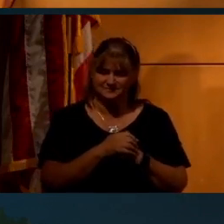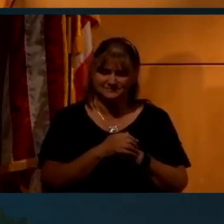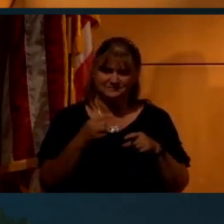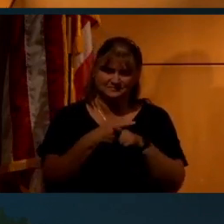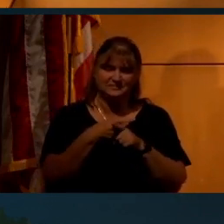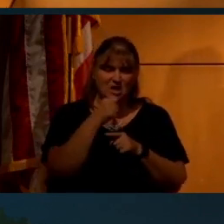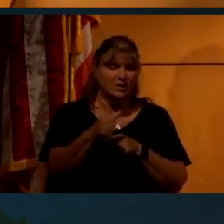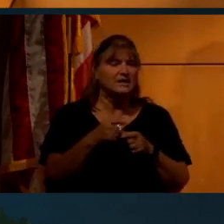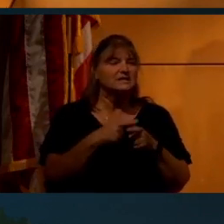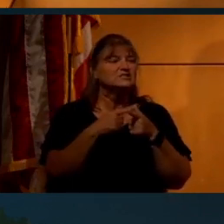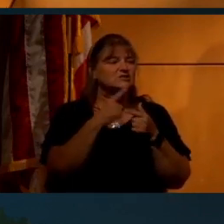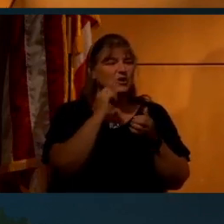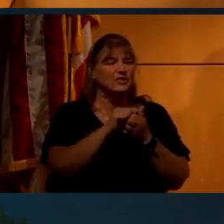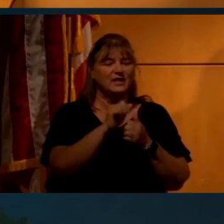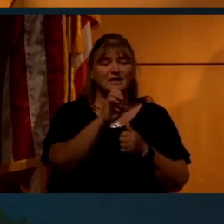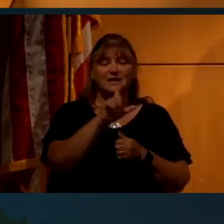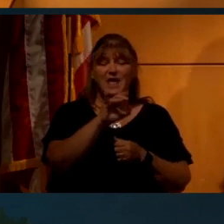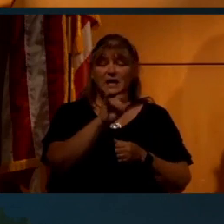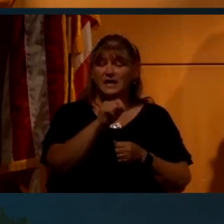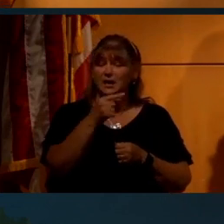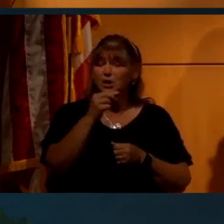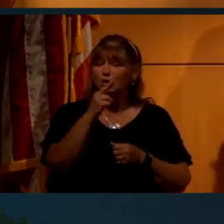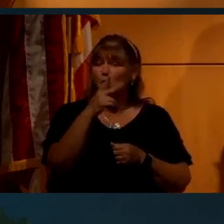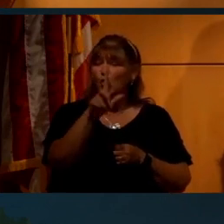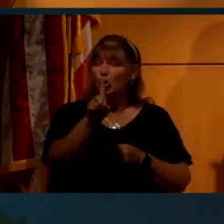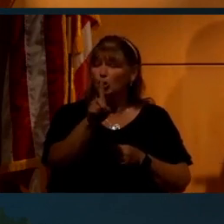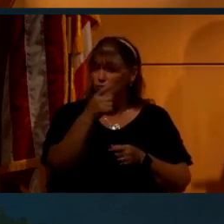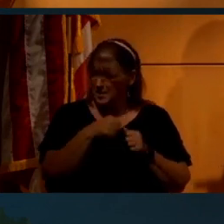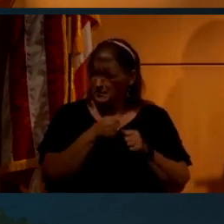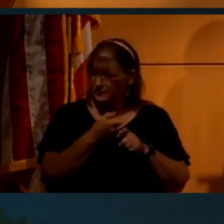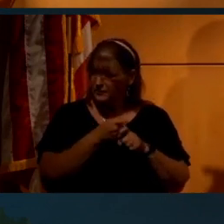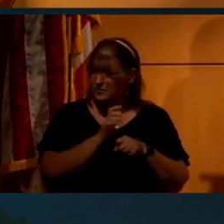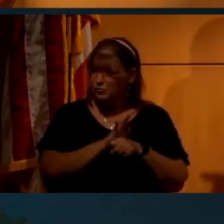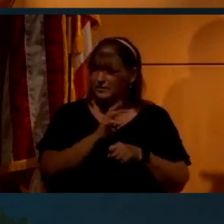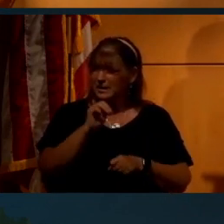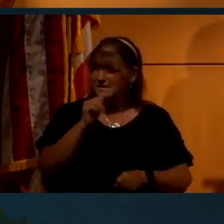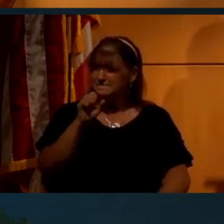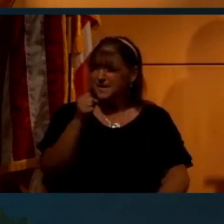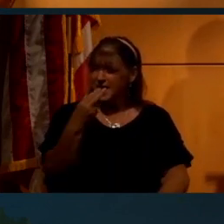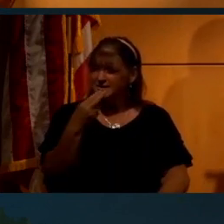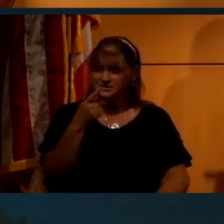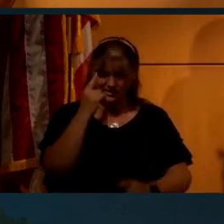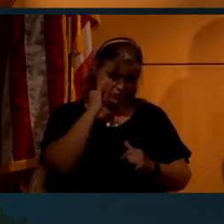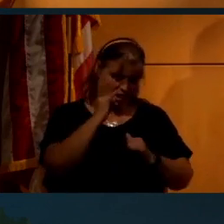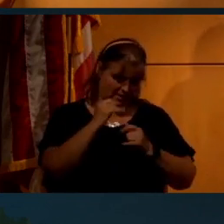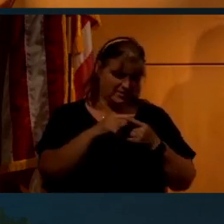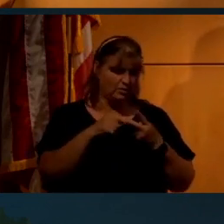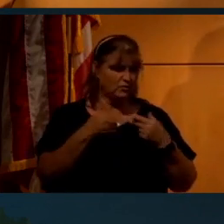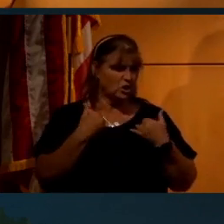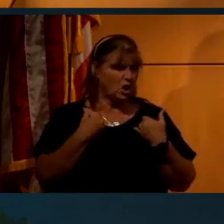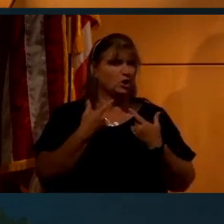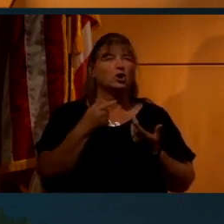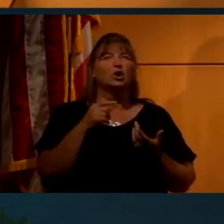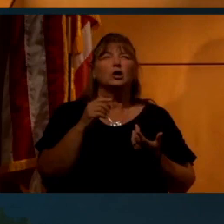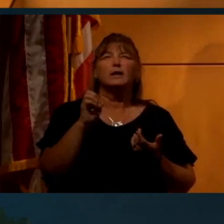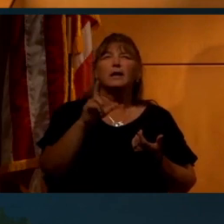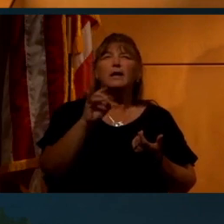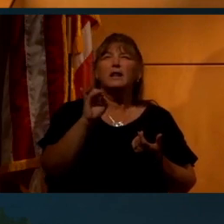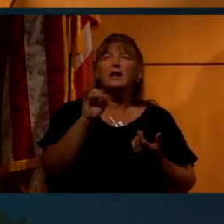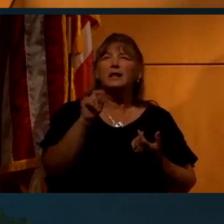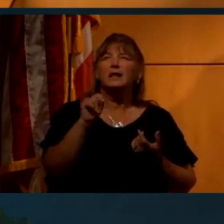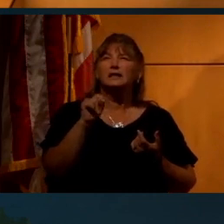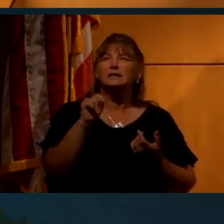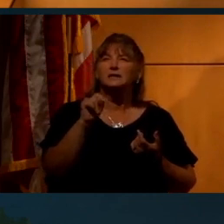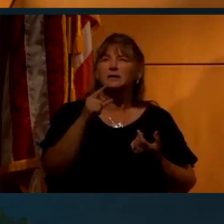The movie stars Elliot Gould. You may know him from the movie MASH, if again, you're like me. Or if you're younger, Elliot